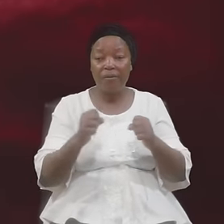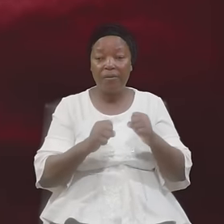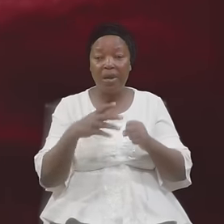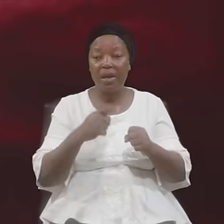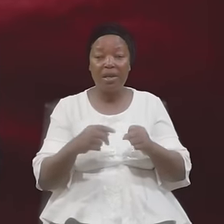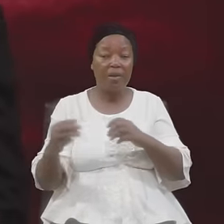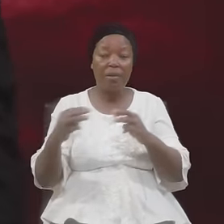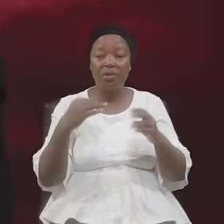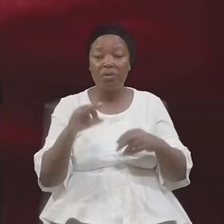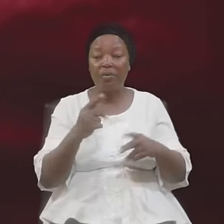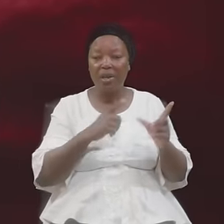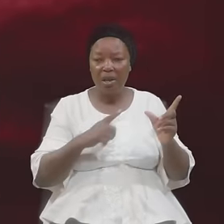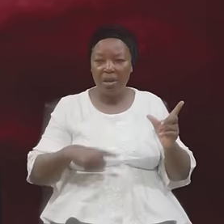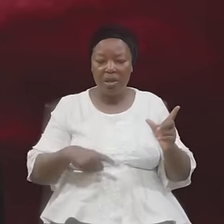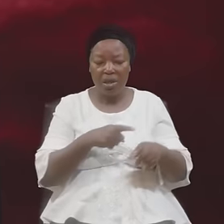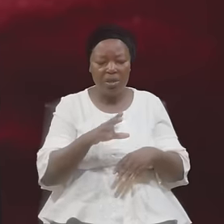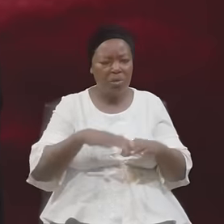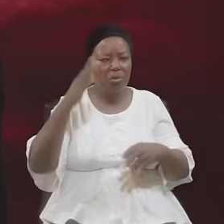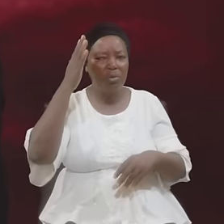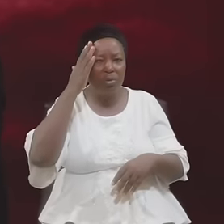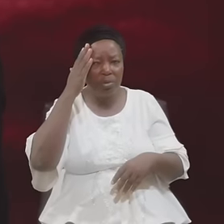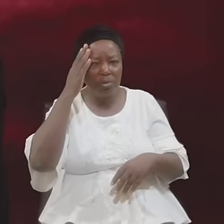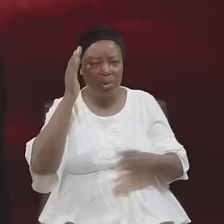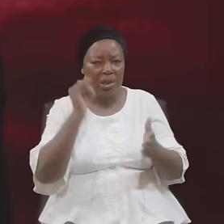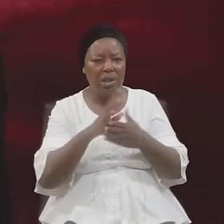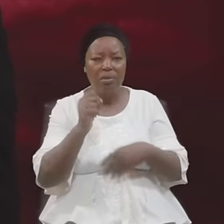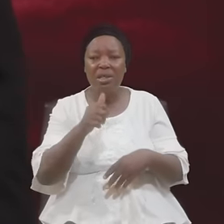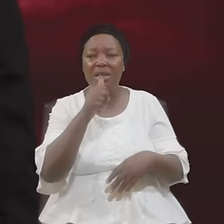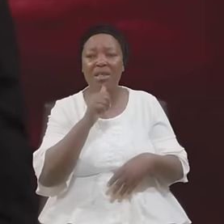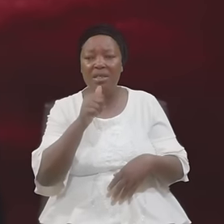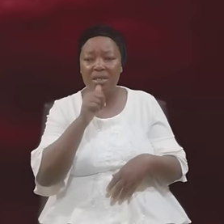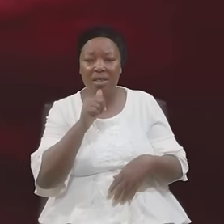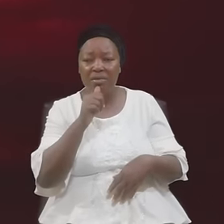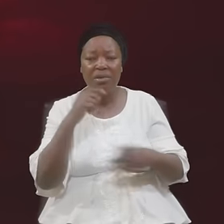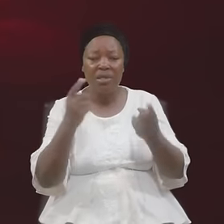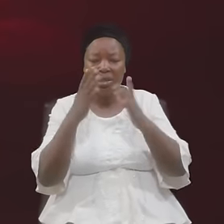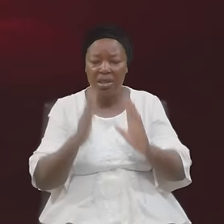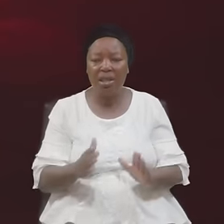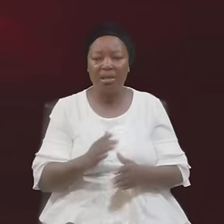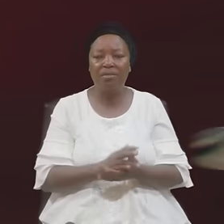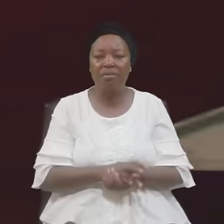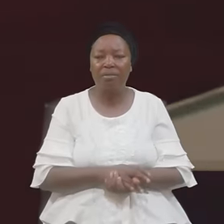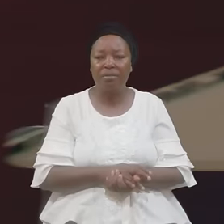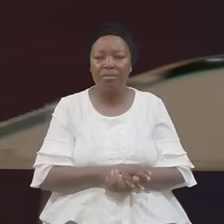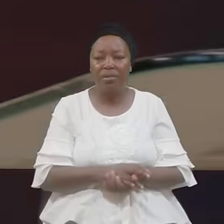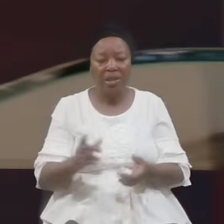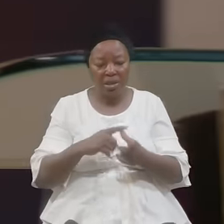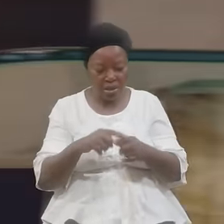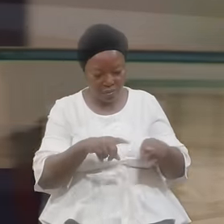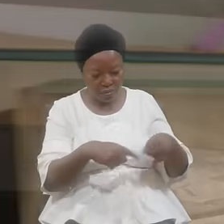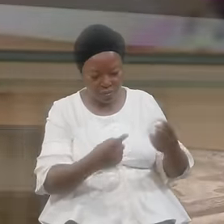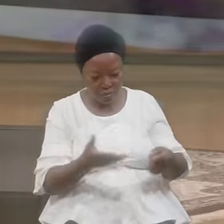Bachelor Of The Lord They Didn't Know I Was A Concealed Sinner And They Went